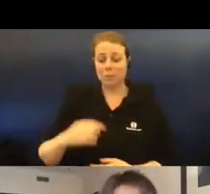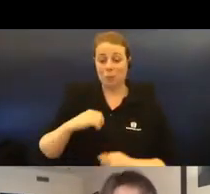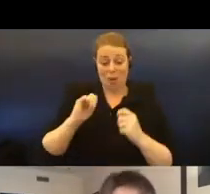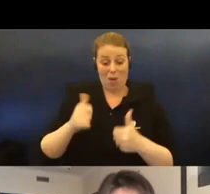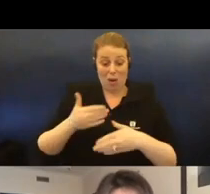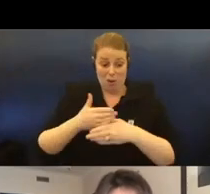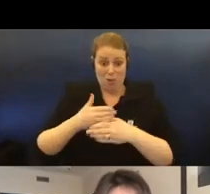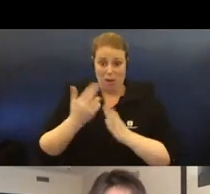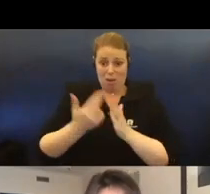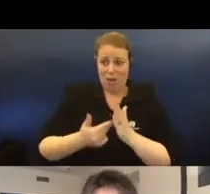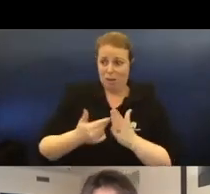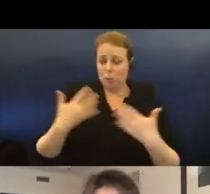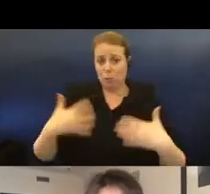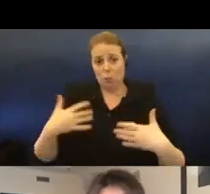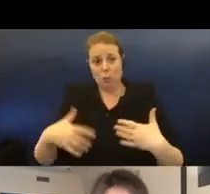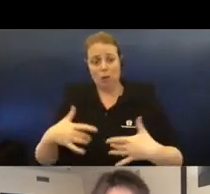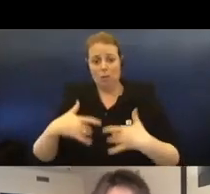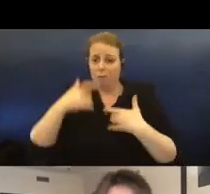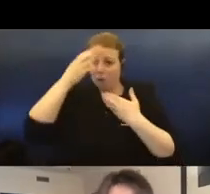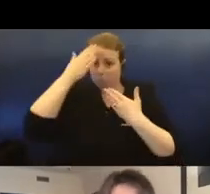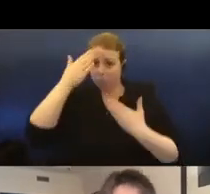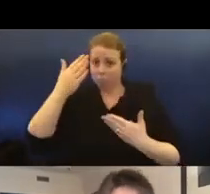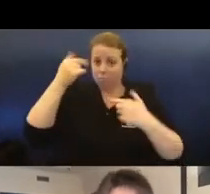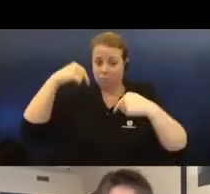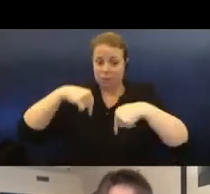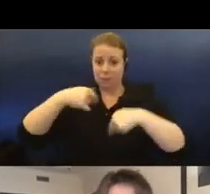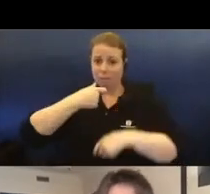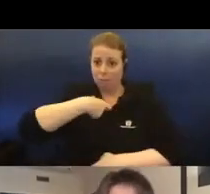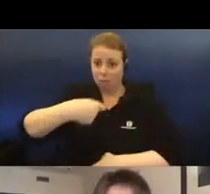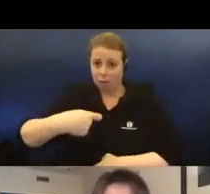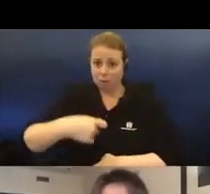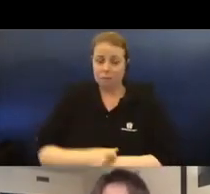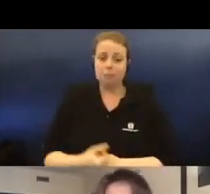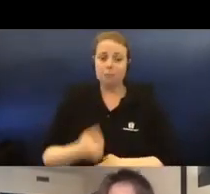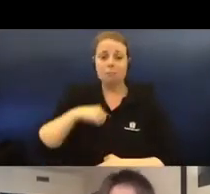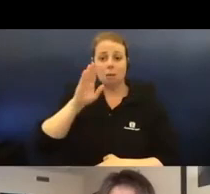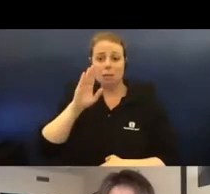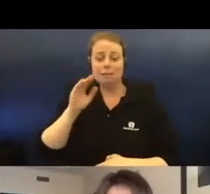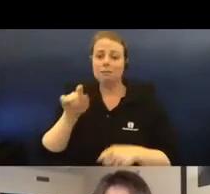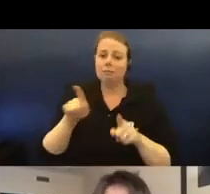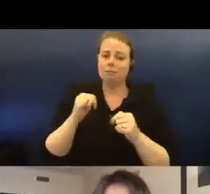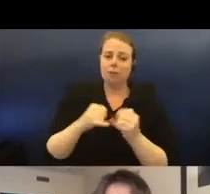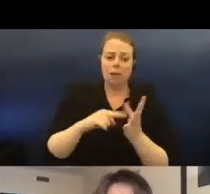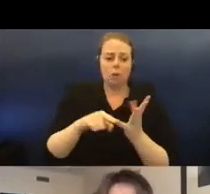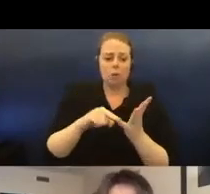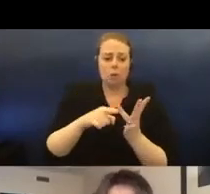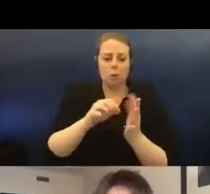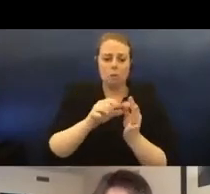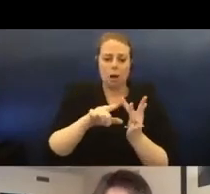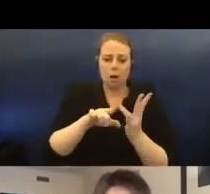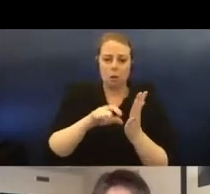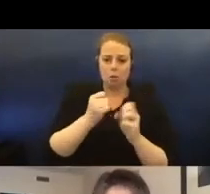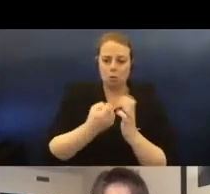here. So my presentation today is quite autobiographical, personal and chronological.